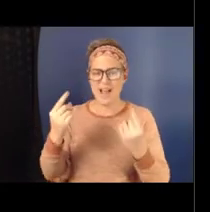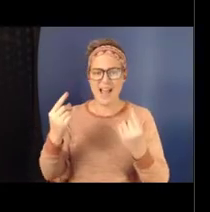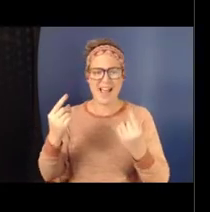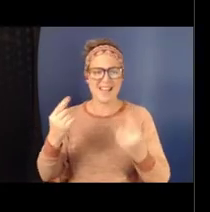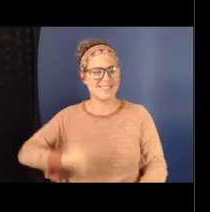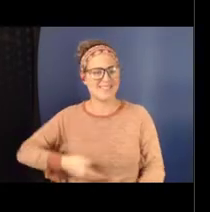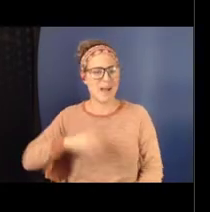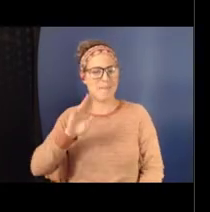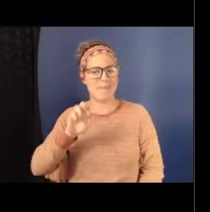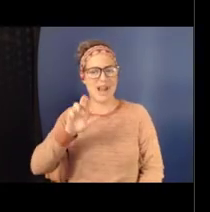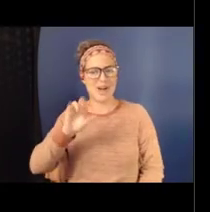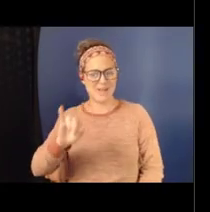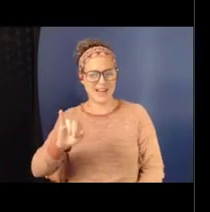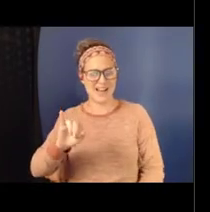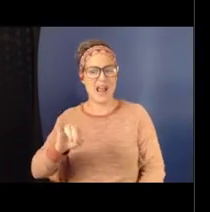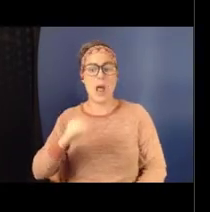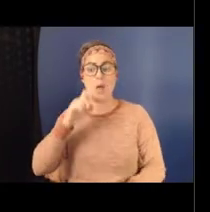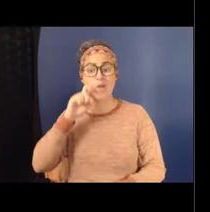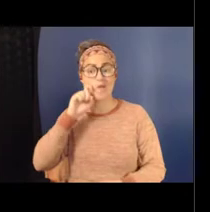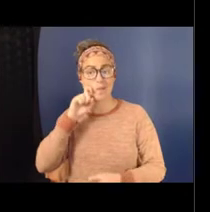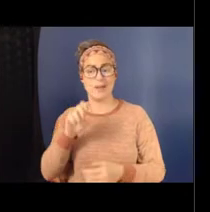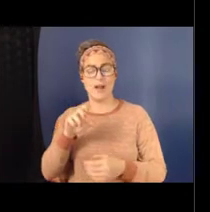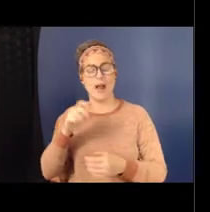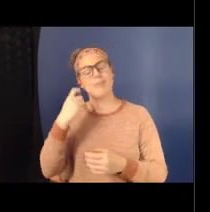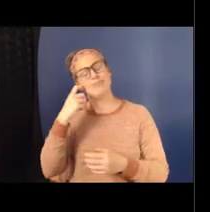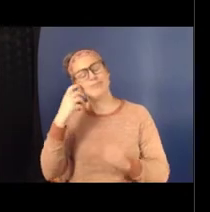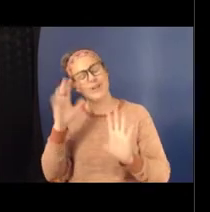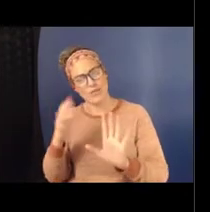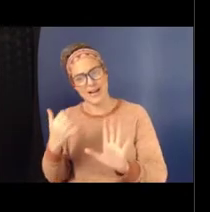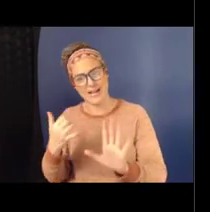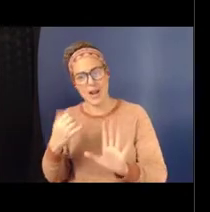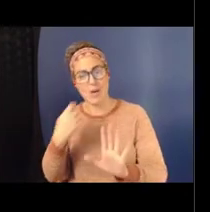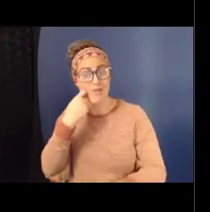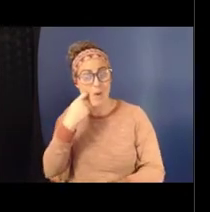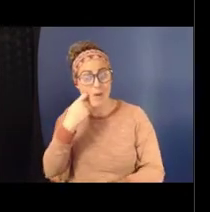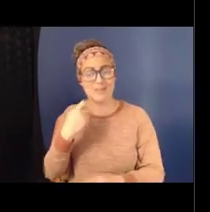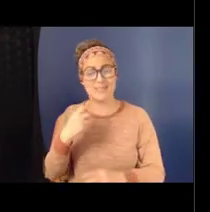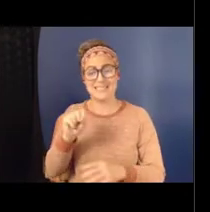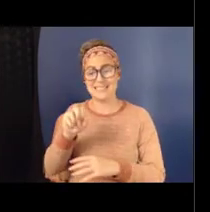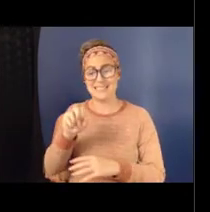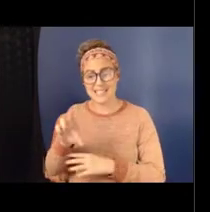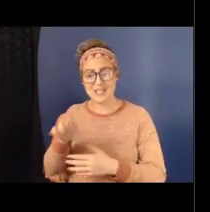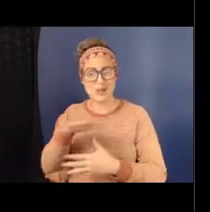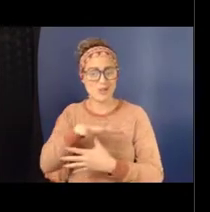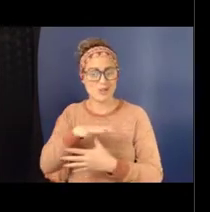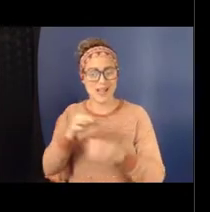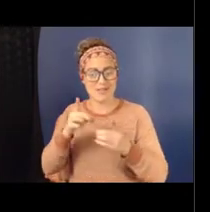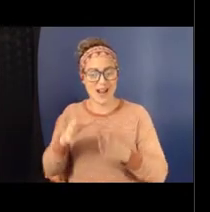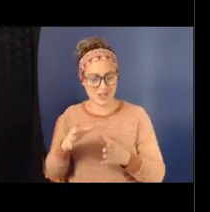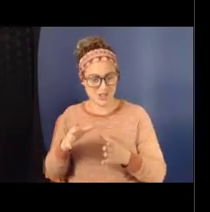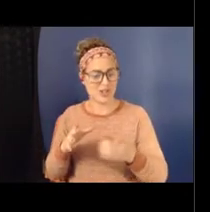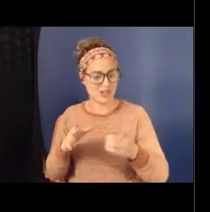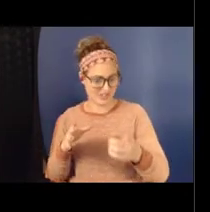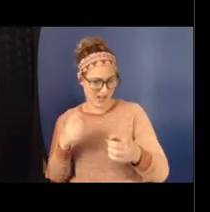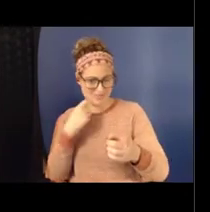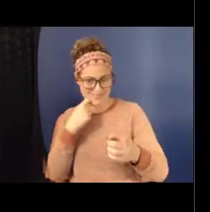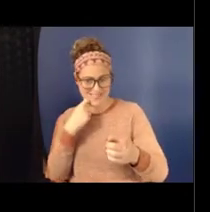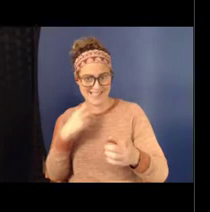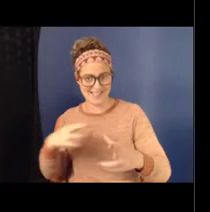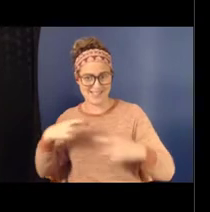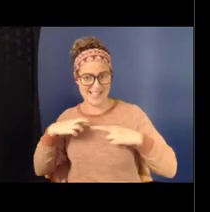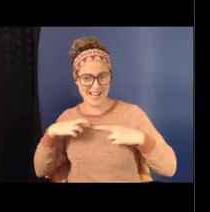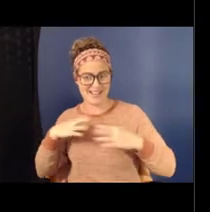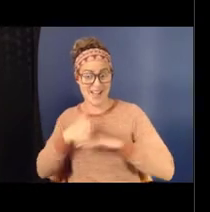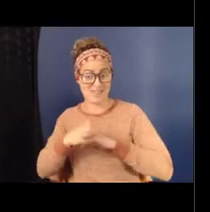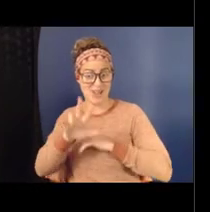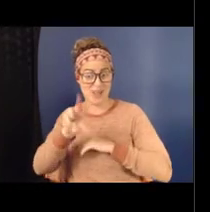senior director for the Expect Respect program at the Safe Alliance in Austin, Texas, and I have recently retired after 30-plus years